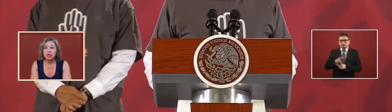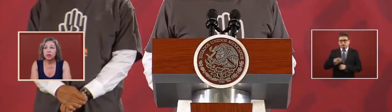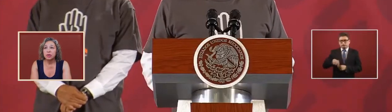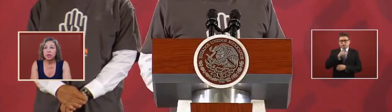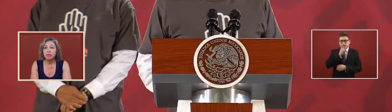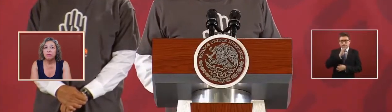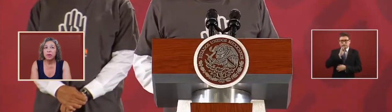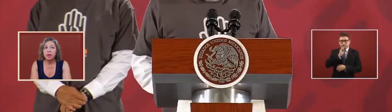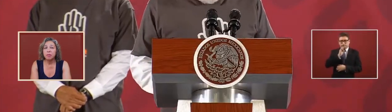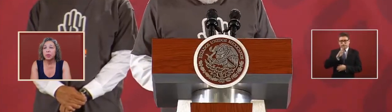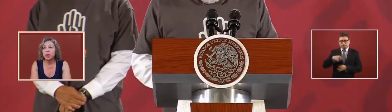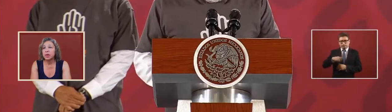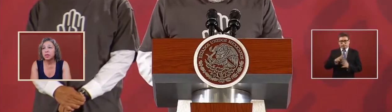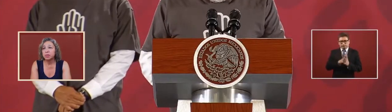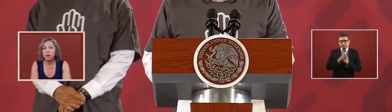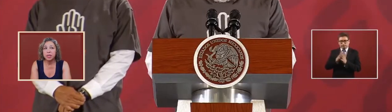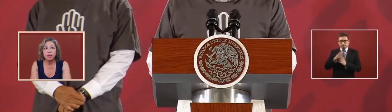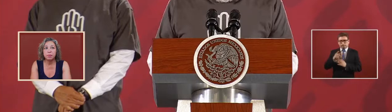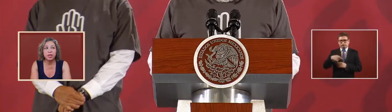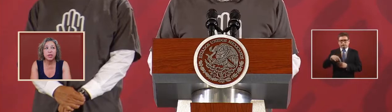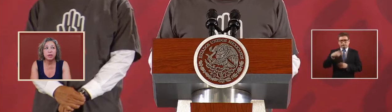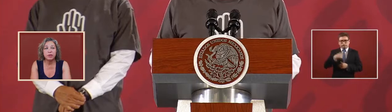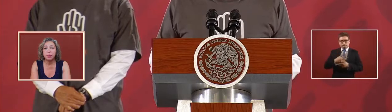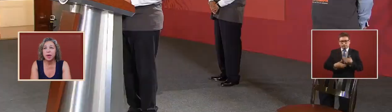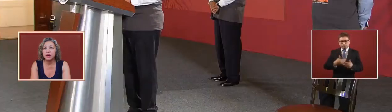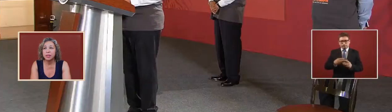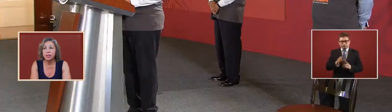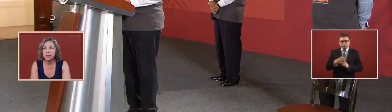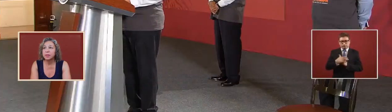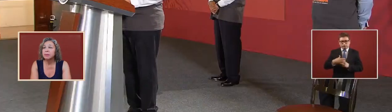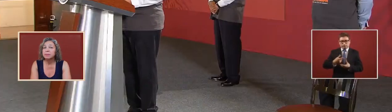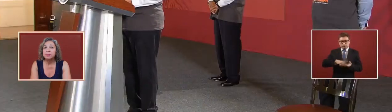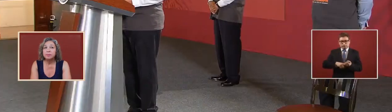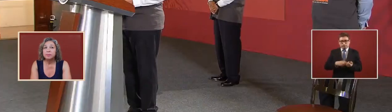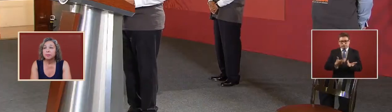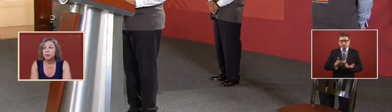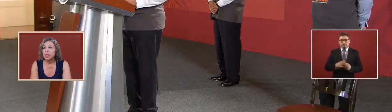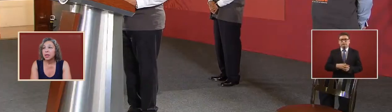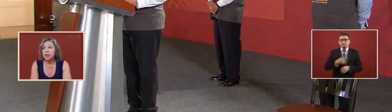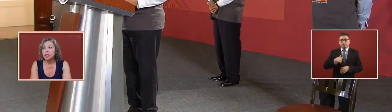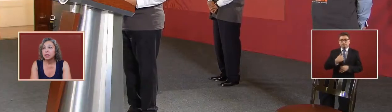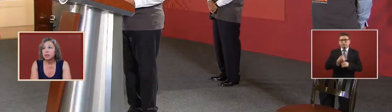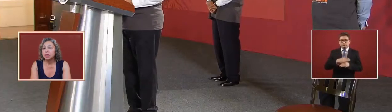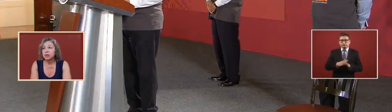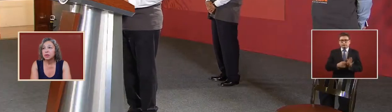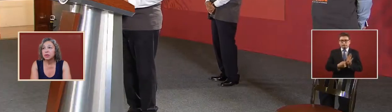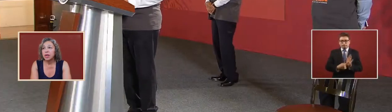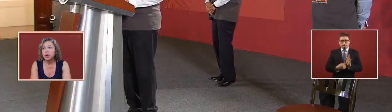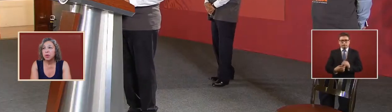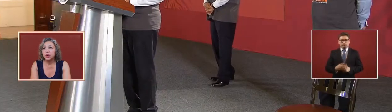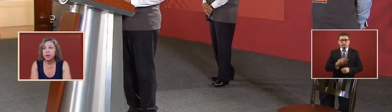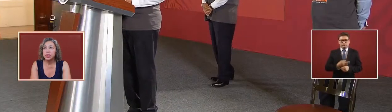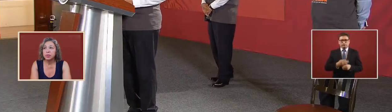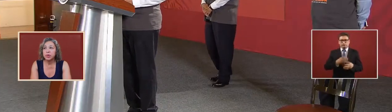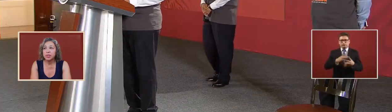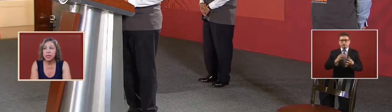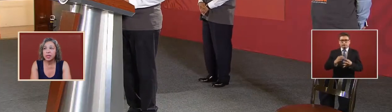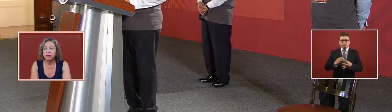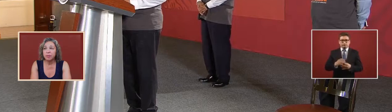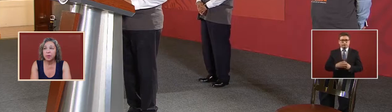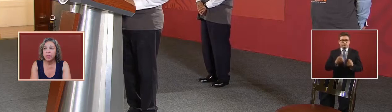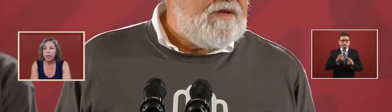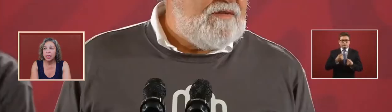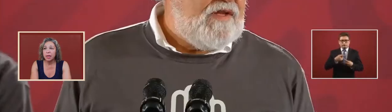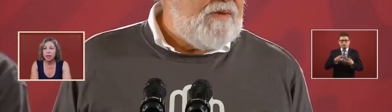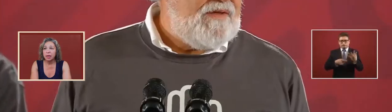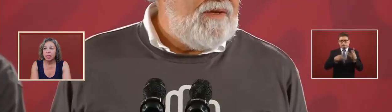to show the very important participation of the parents and so today we're going to present